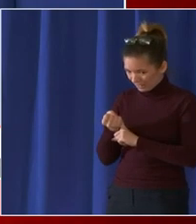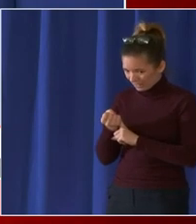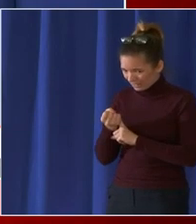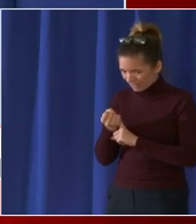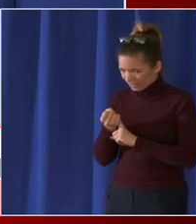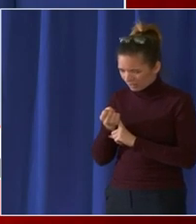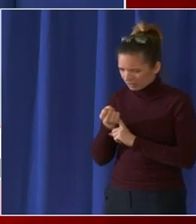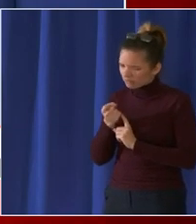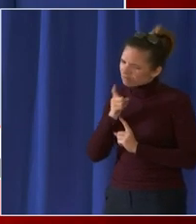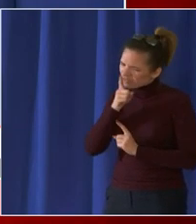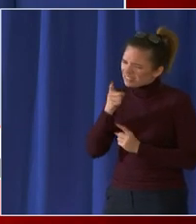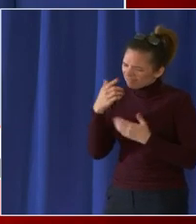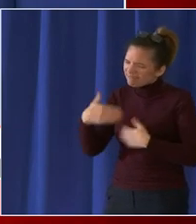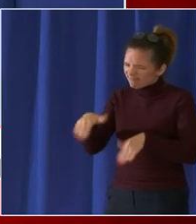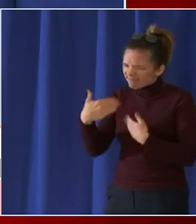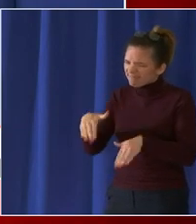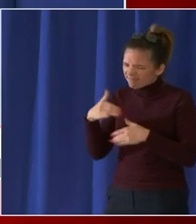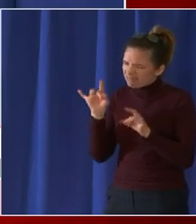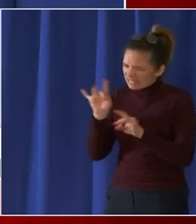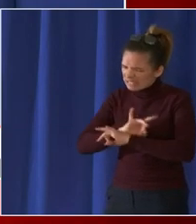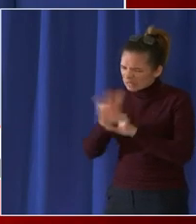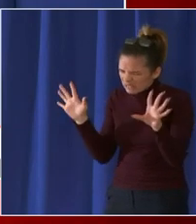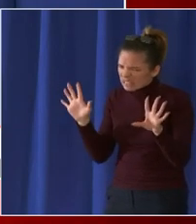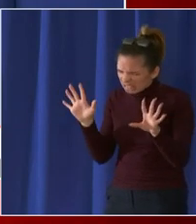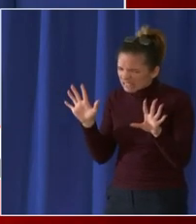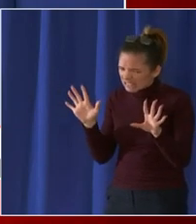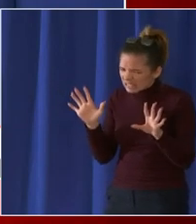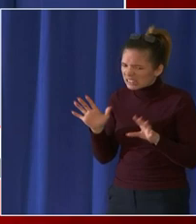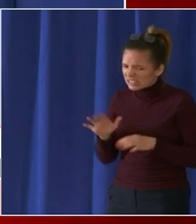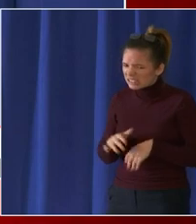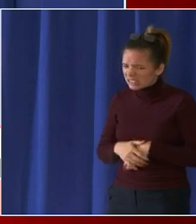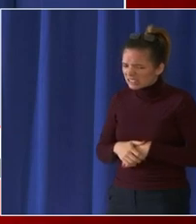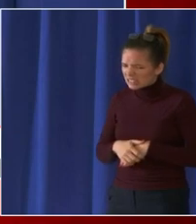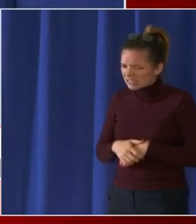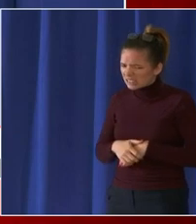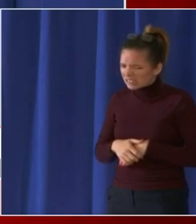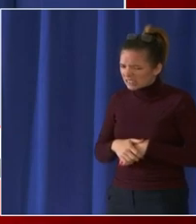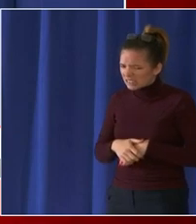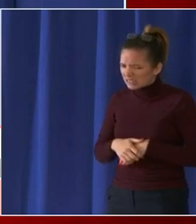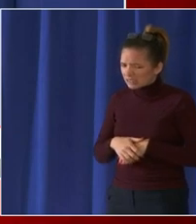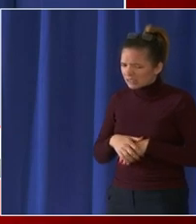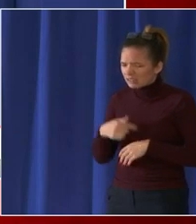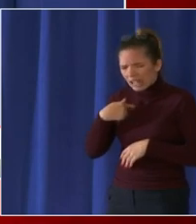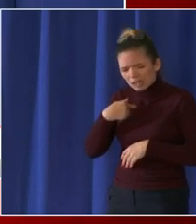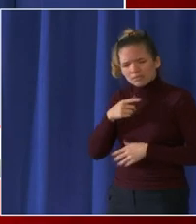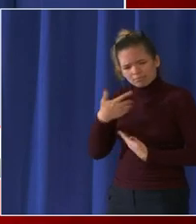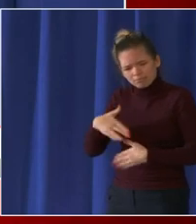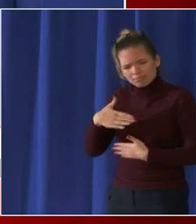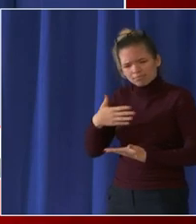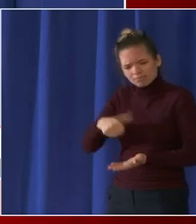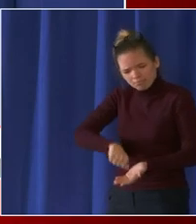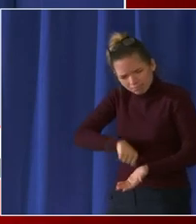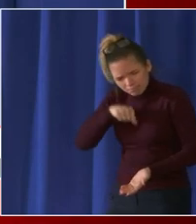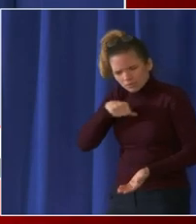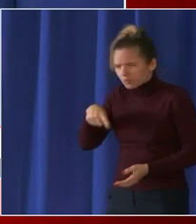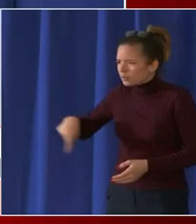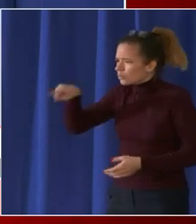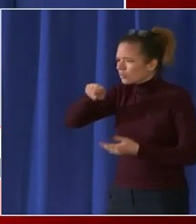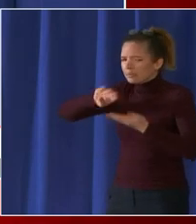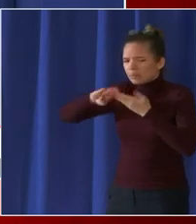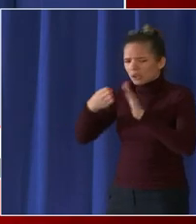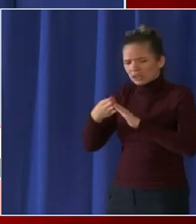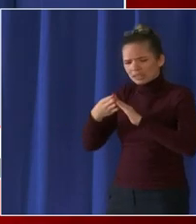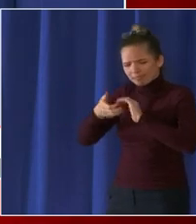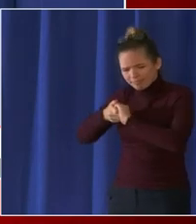situation i couldn't be more proud of our city and how we perform you know i got an opportunity on that particular day you know